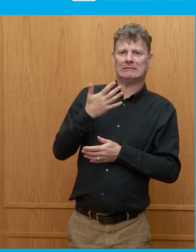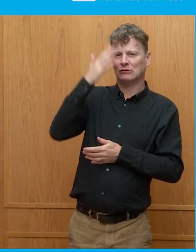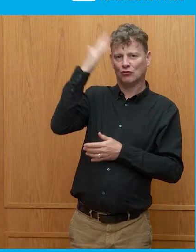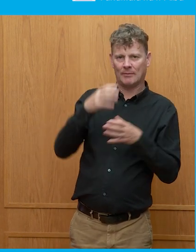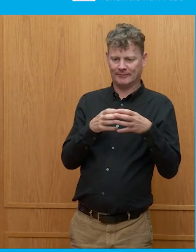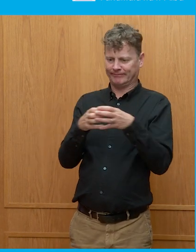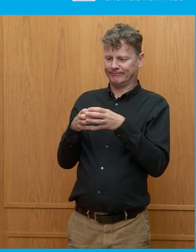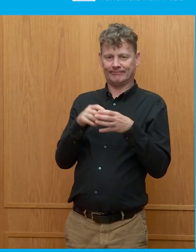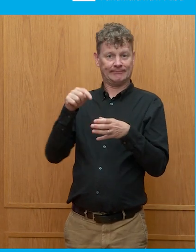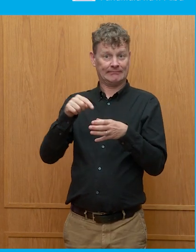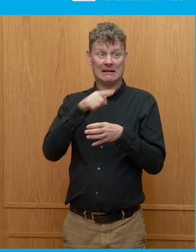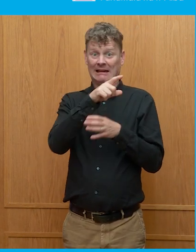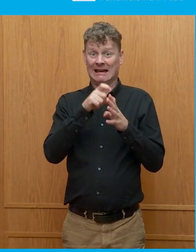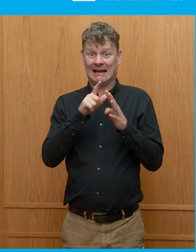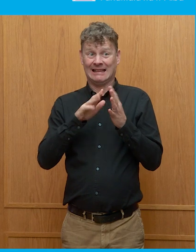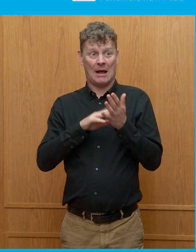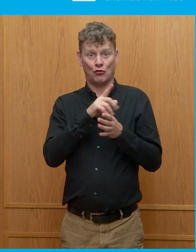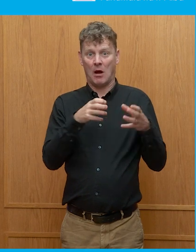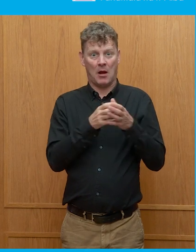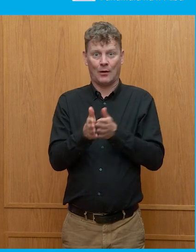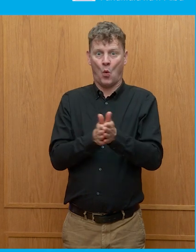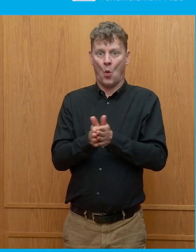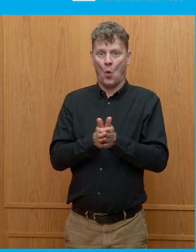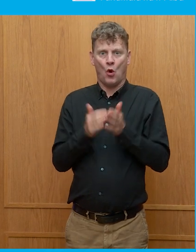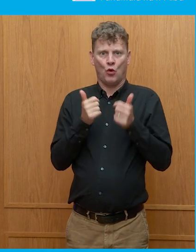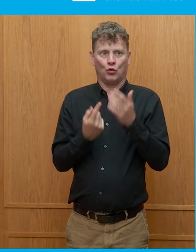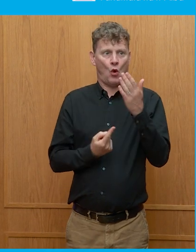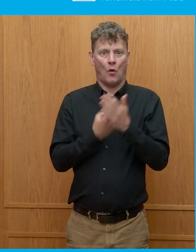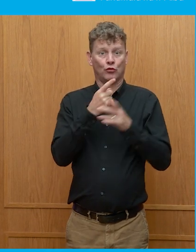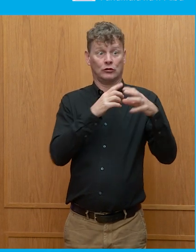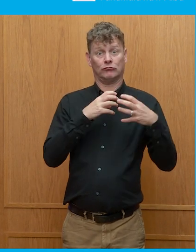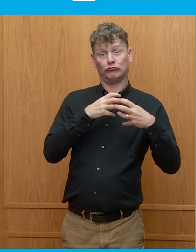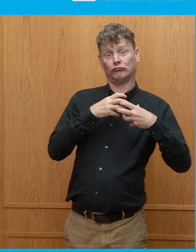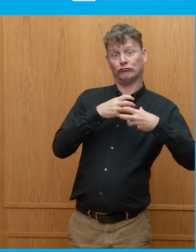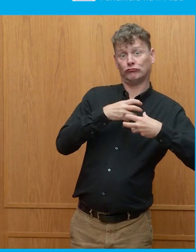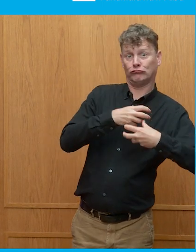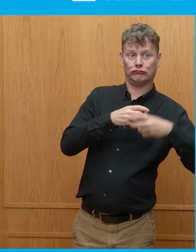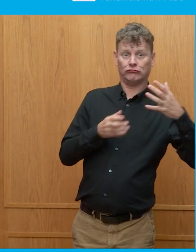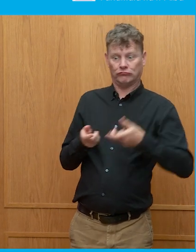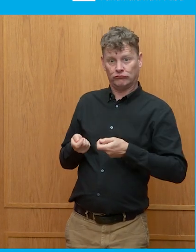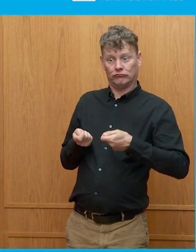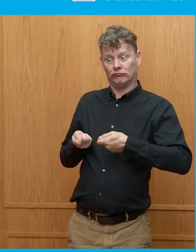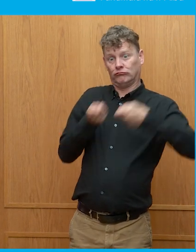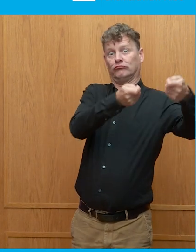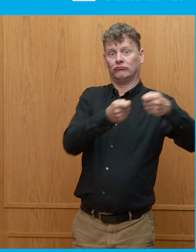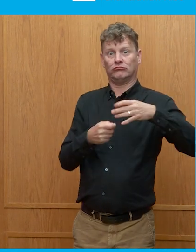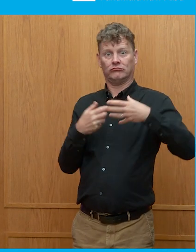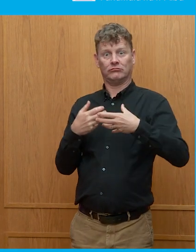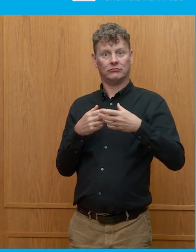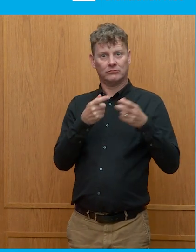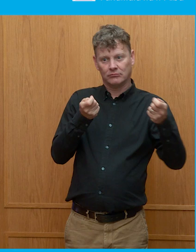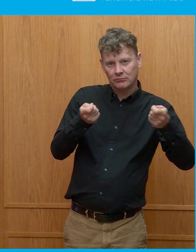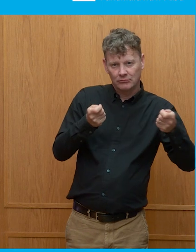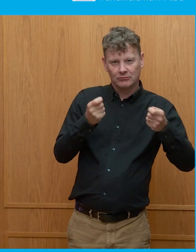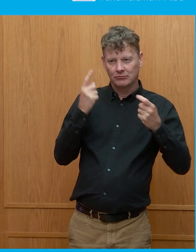tremendous opportunity for the Democratic party to also realign, but to do it in a more controlled and thoughtful